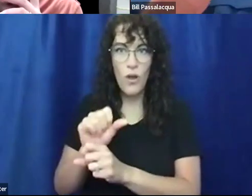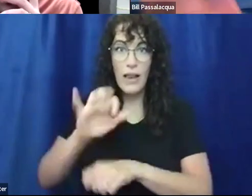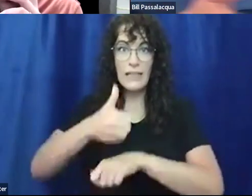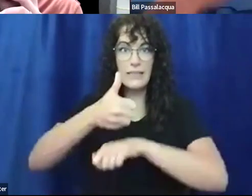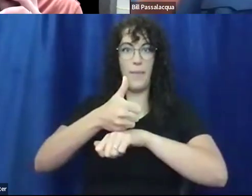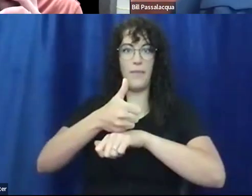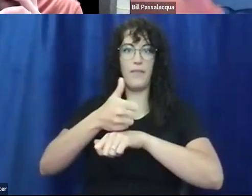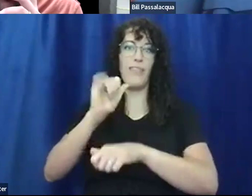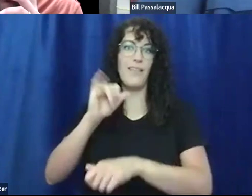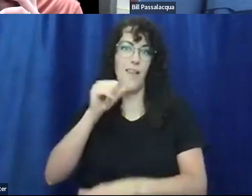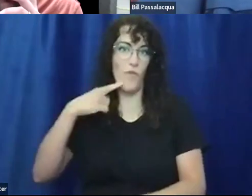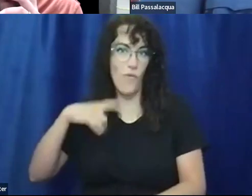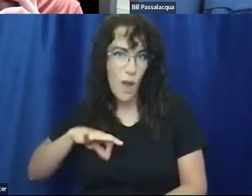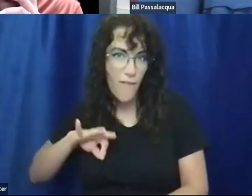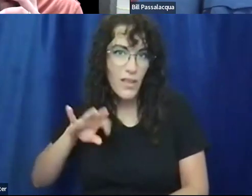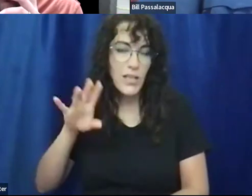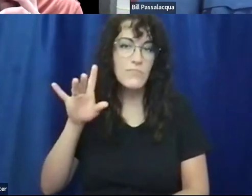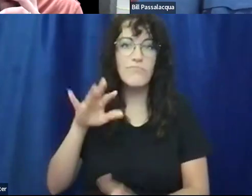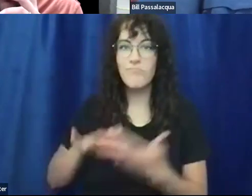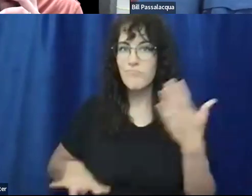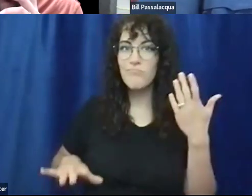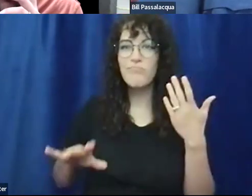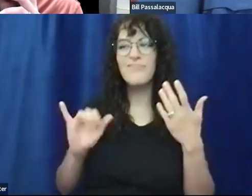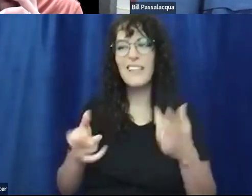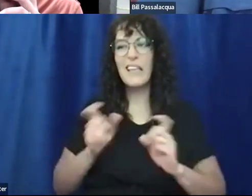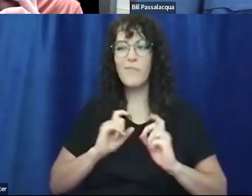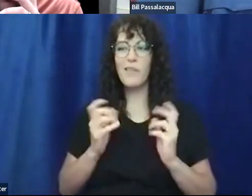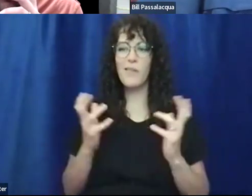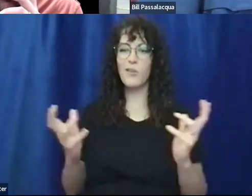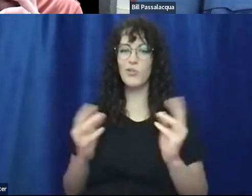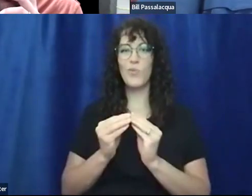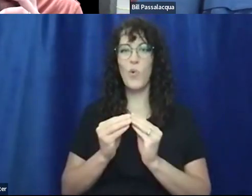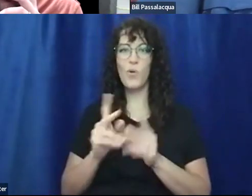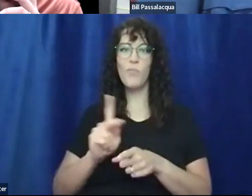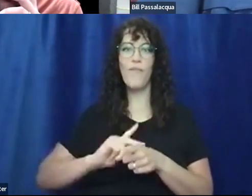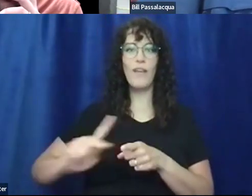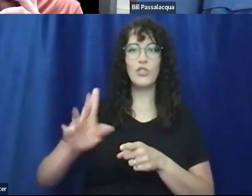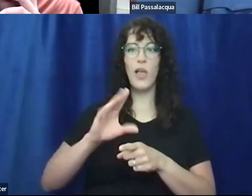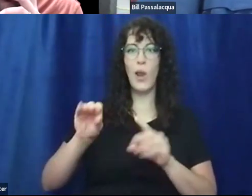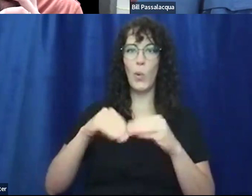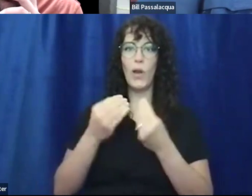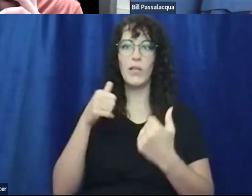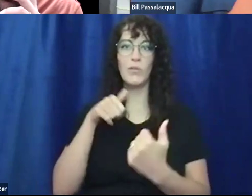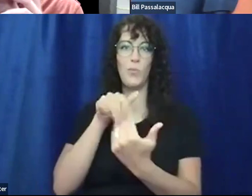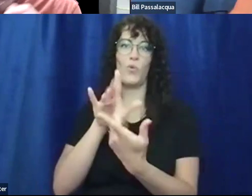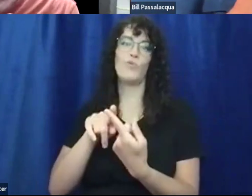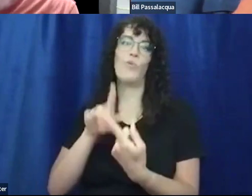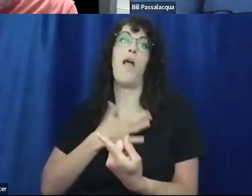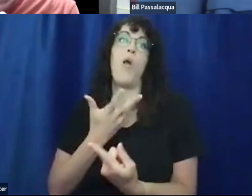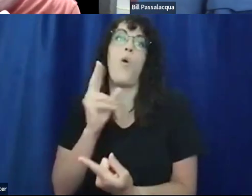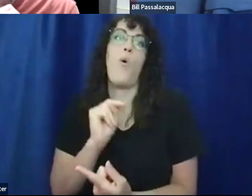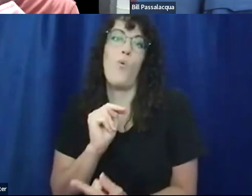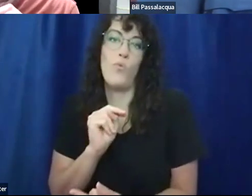and not-for-profit and all that, it gave me a much more, um, professional and organized approach to my own personal career,